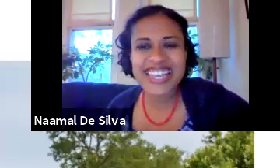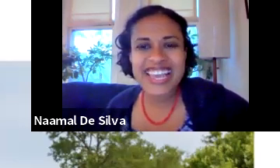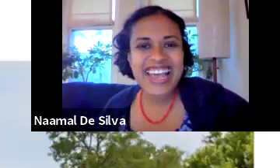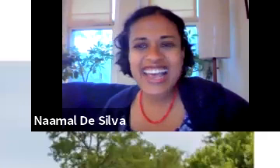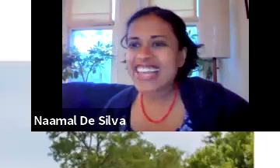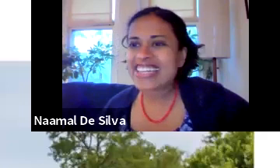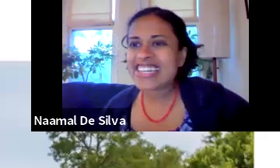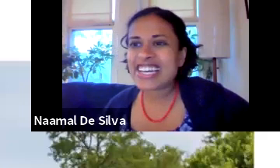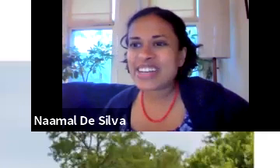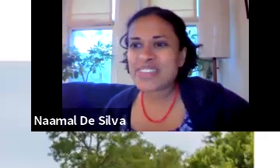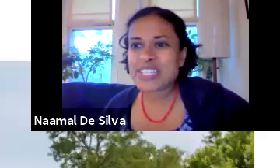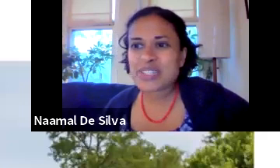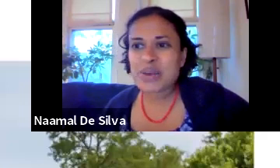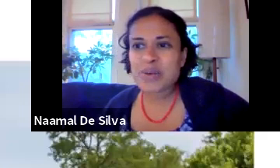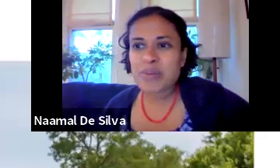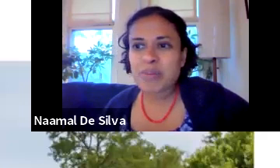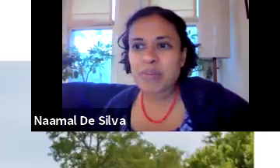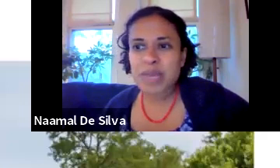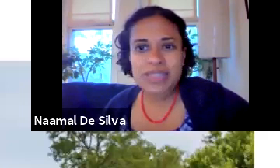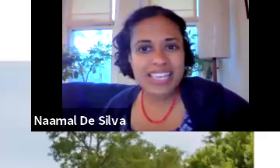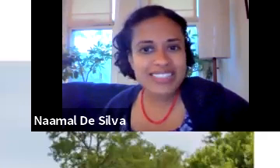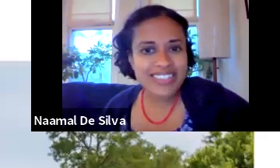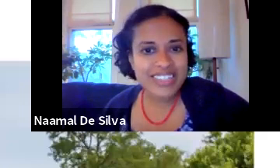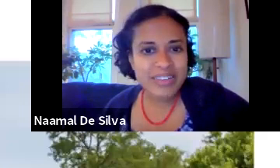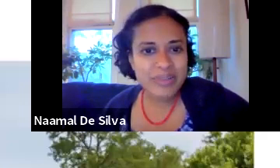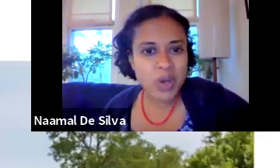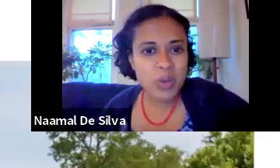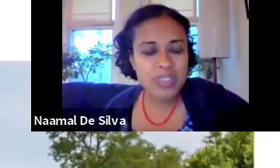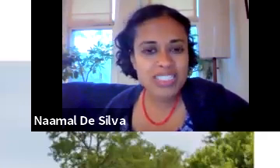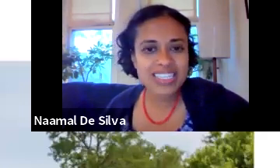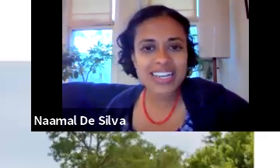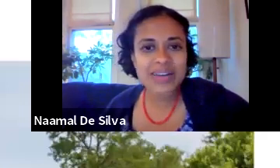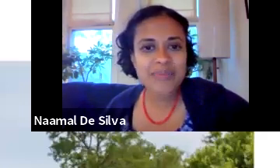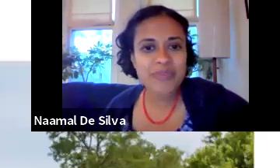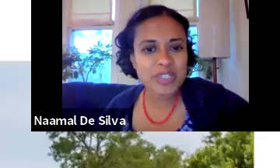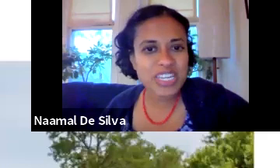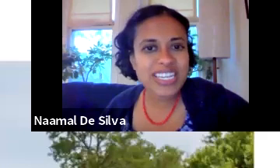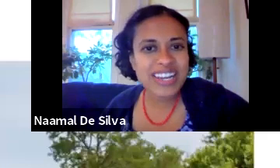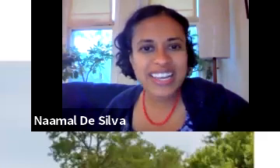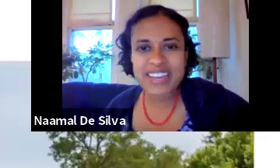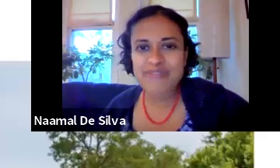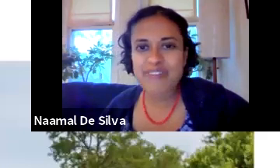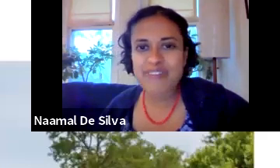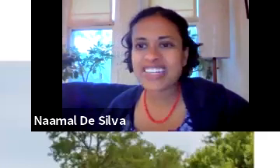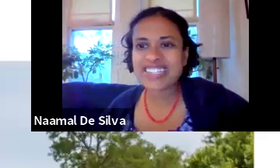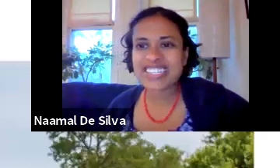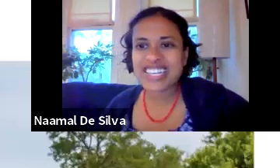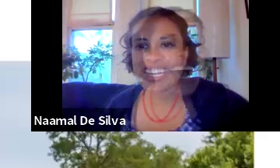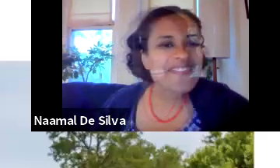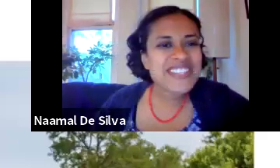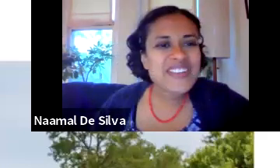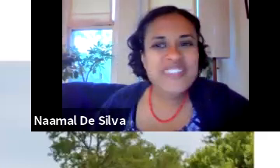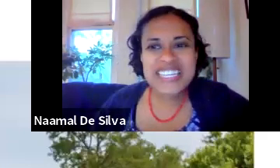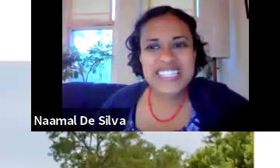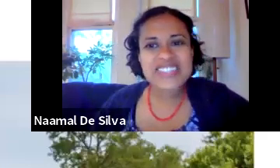Conservancy. And it's my pleasure to host Virginia and Freya.